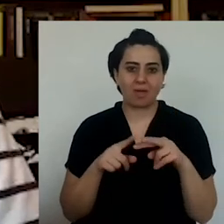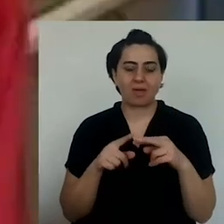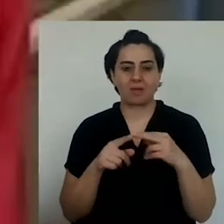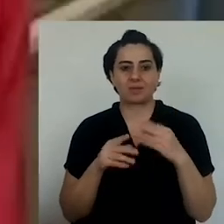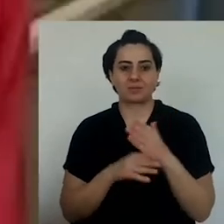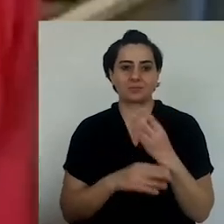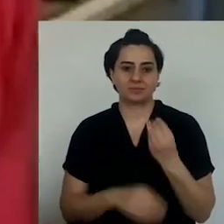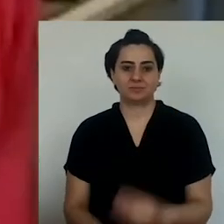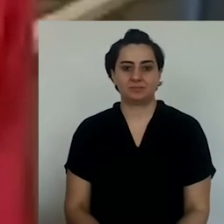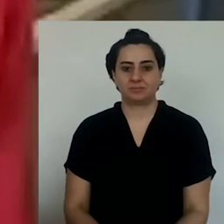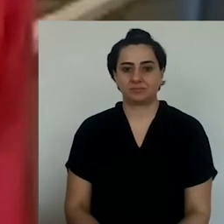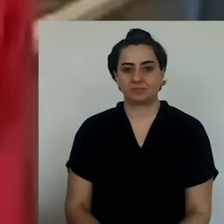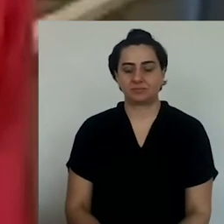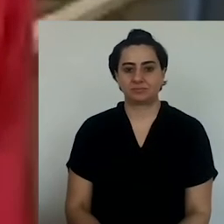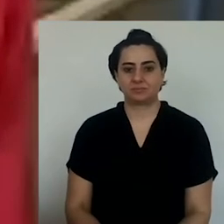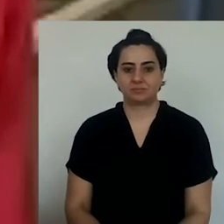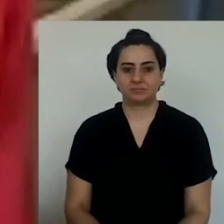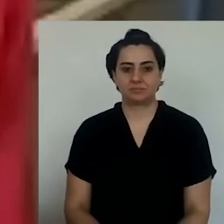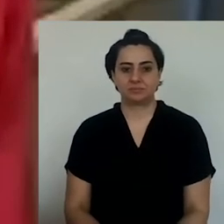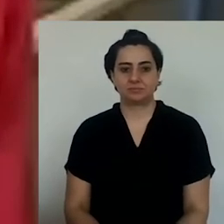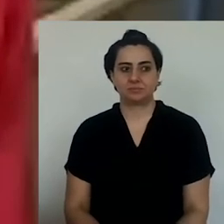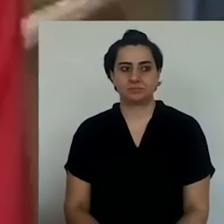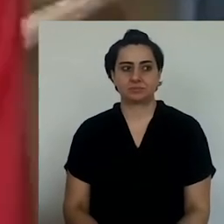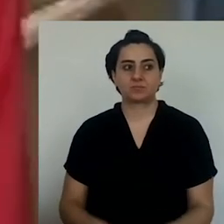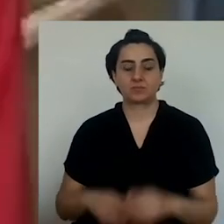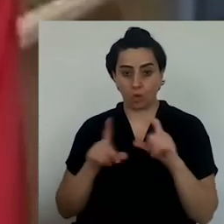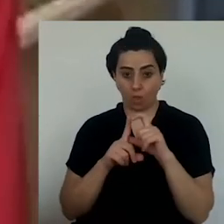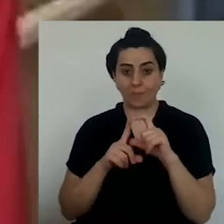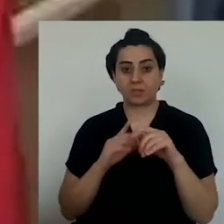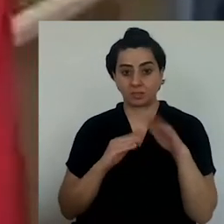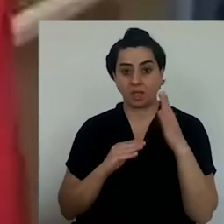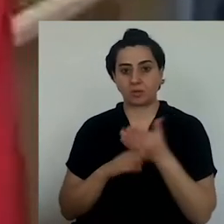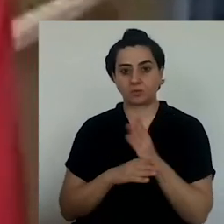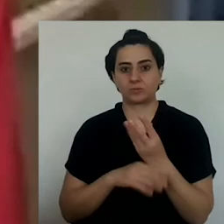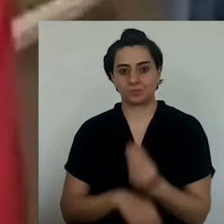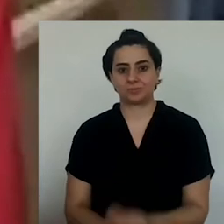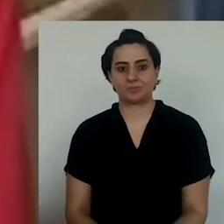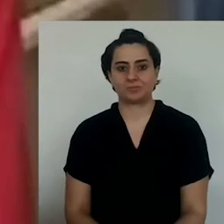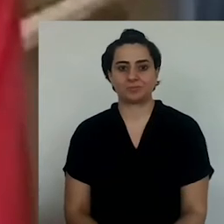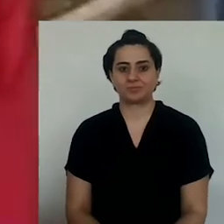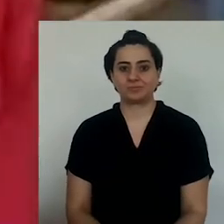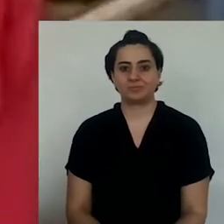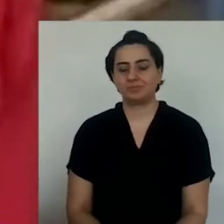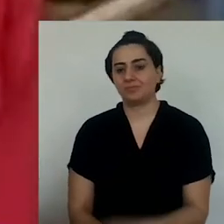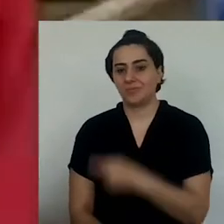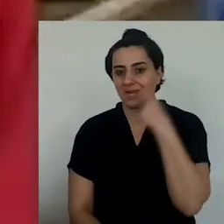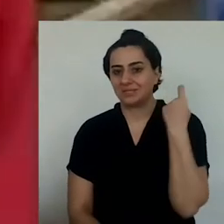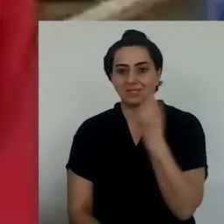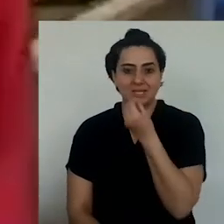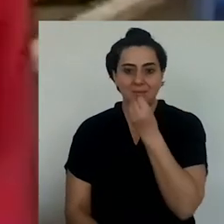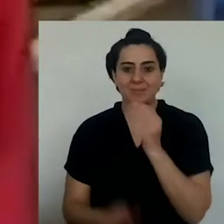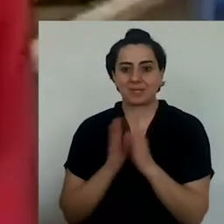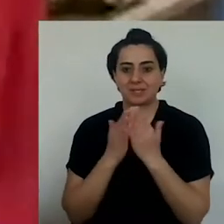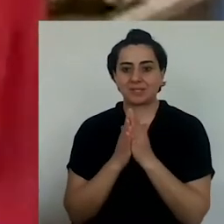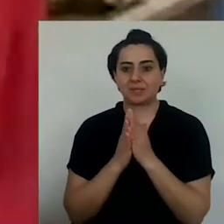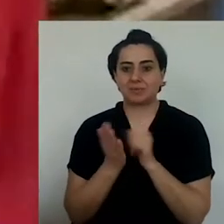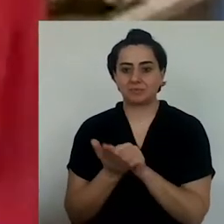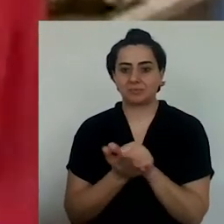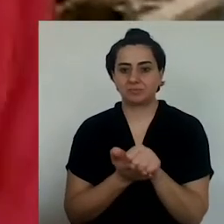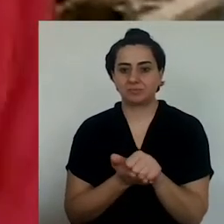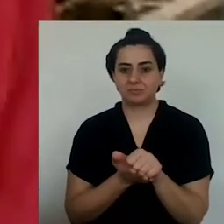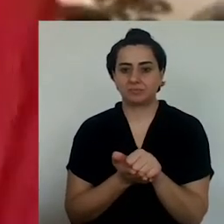bit less close to me. Dolma is the right one, I think.